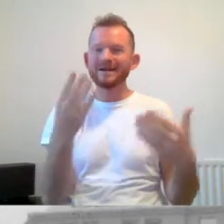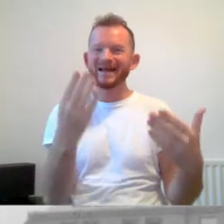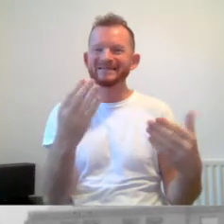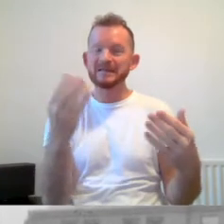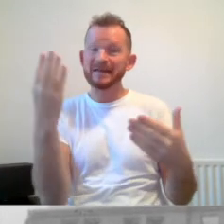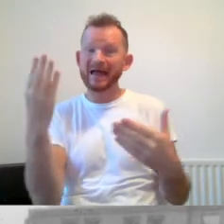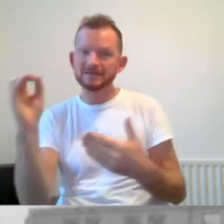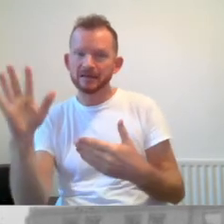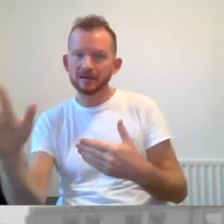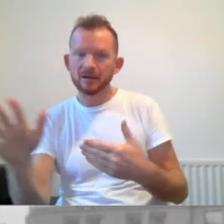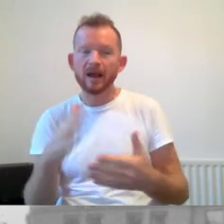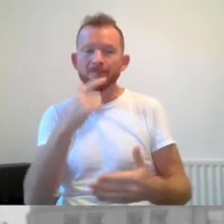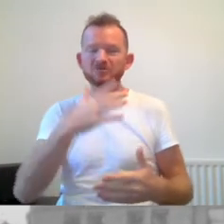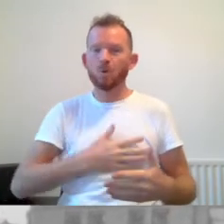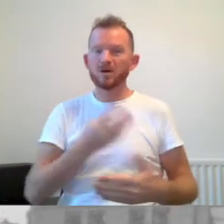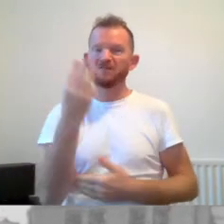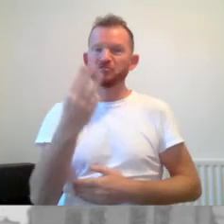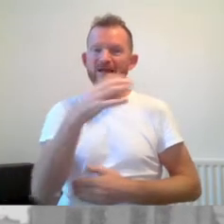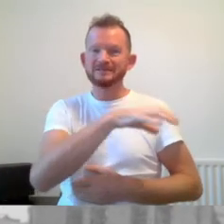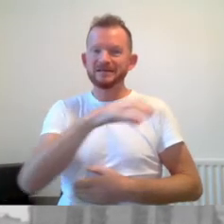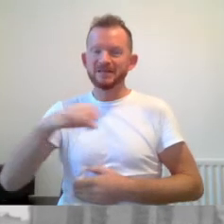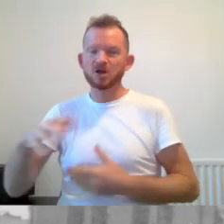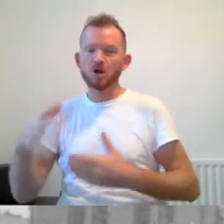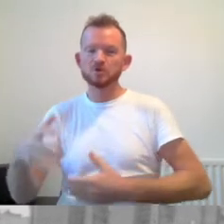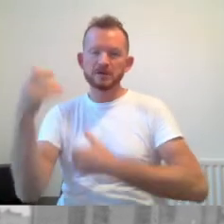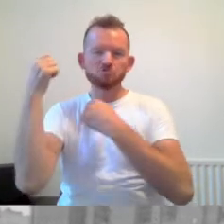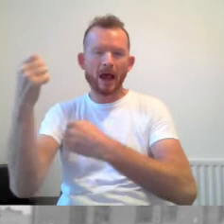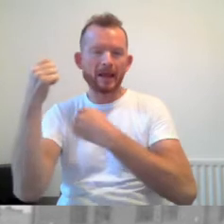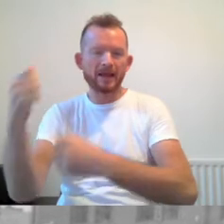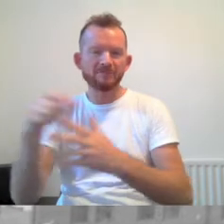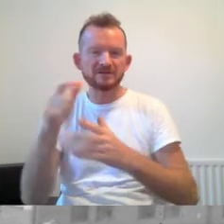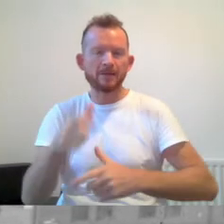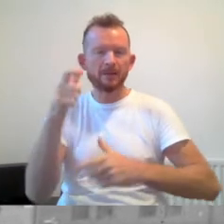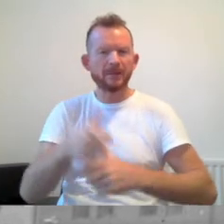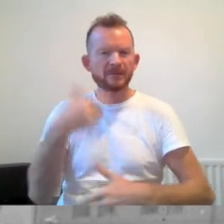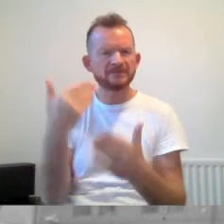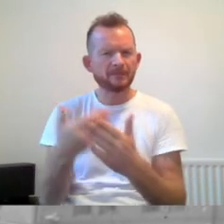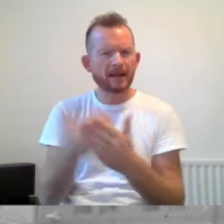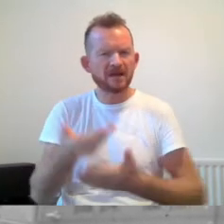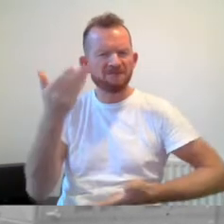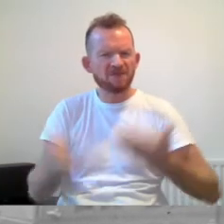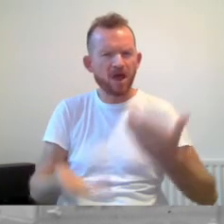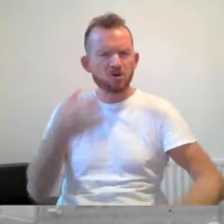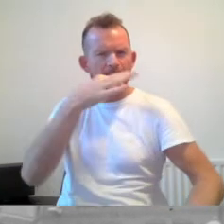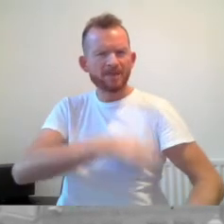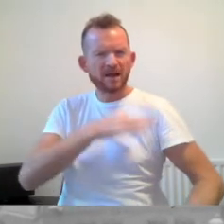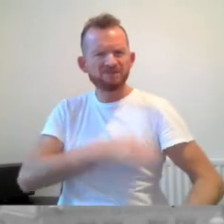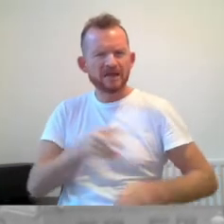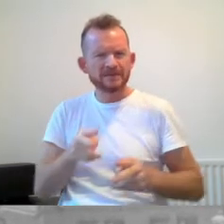Manchester was one of three cities hosting a rally of disabled people, demanding a fairer benefits system.